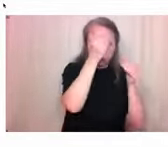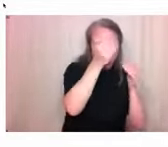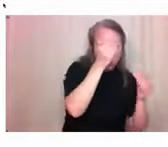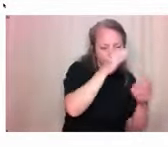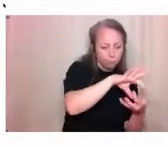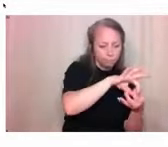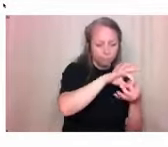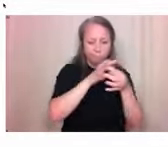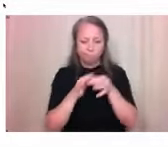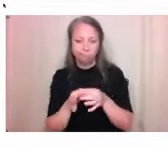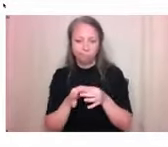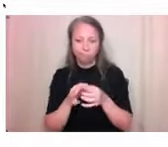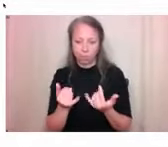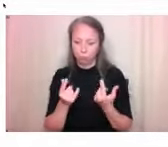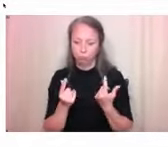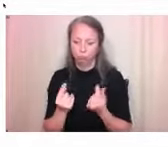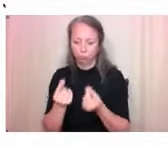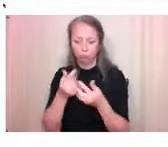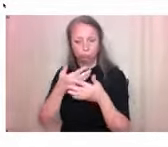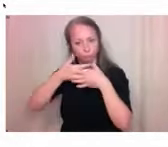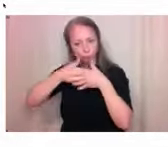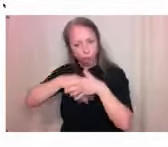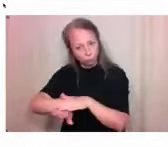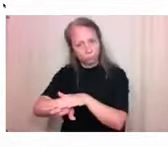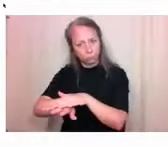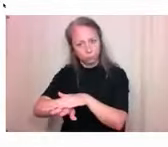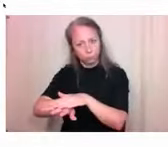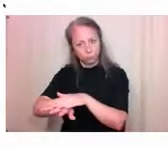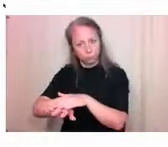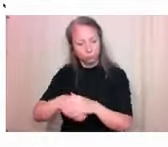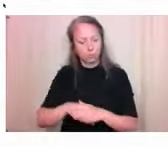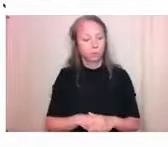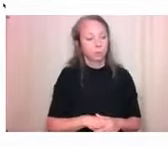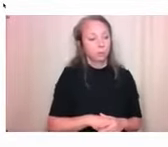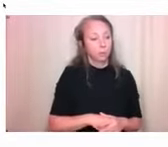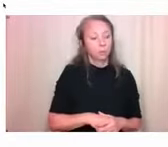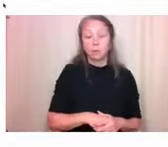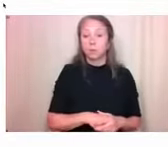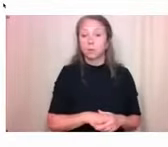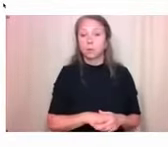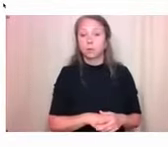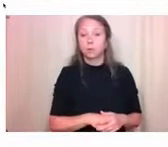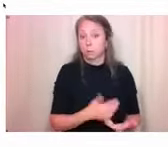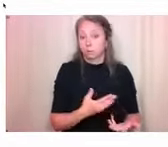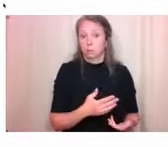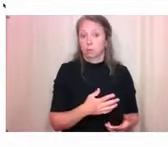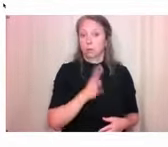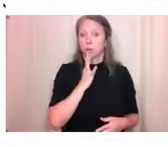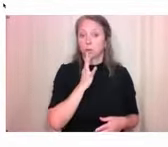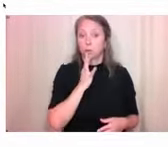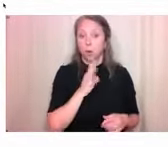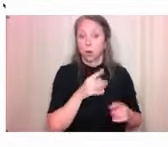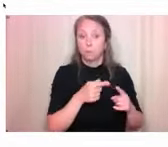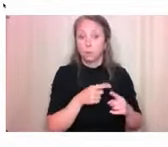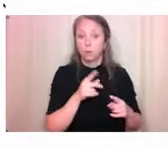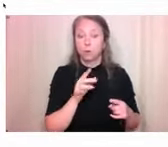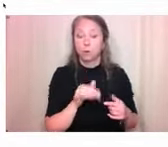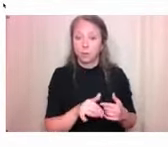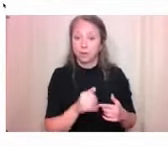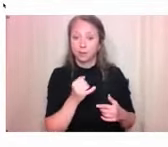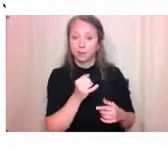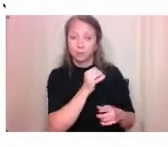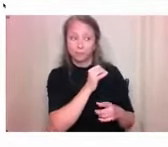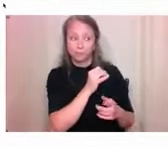and staying well that you were speaking about before, that sounds really incredible. You're taking a current situation